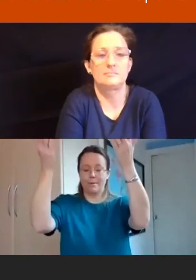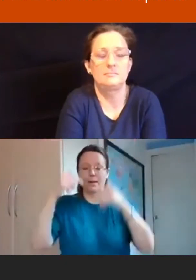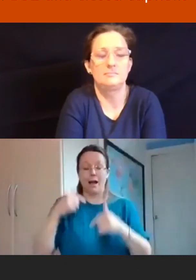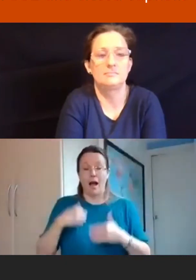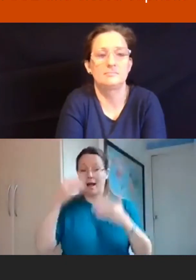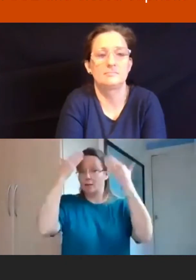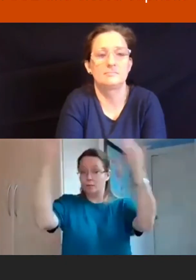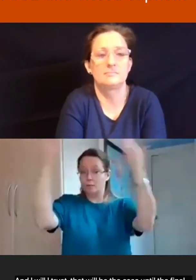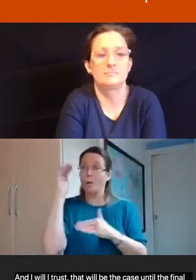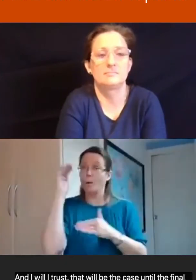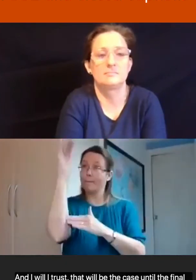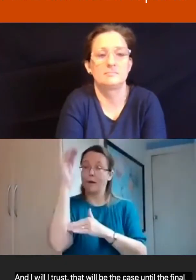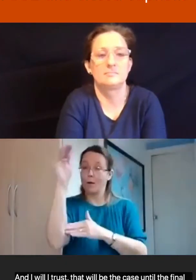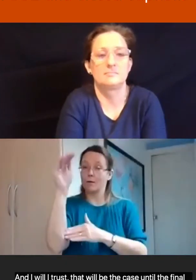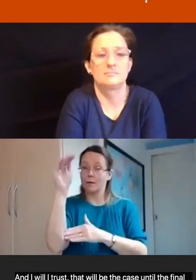beyond.